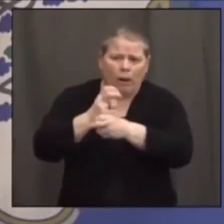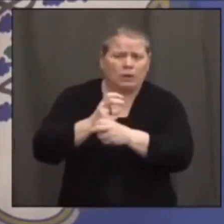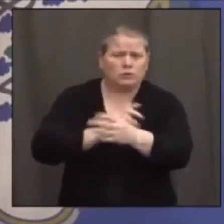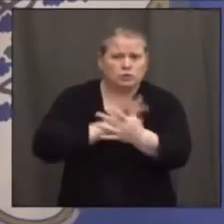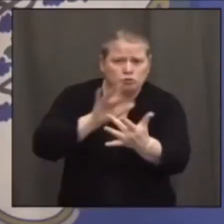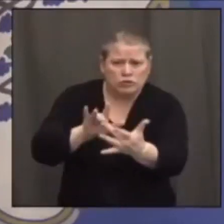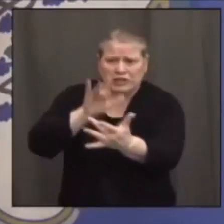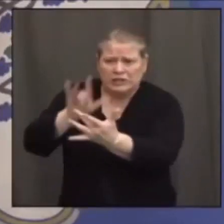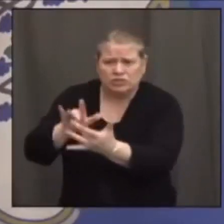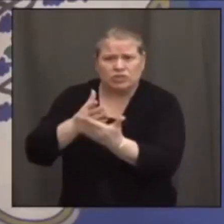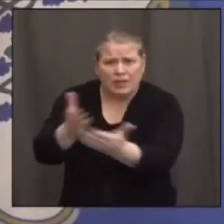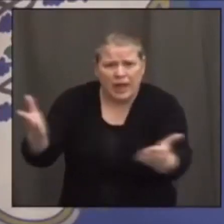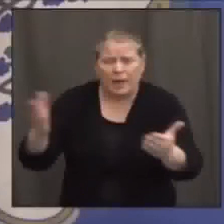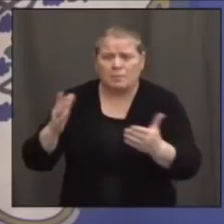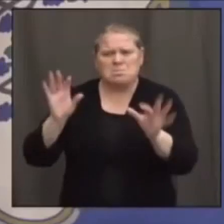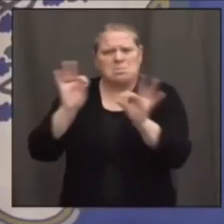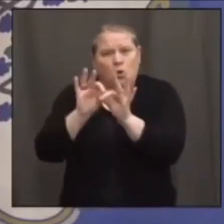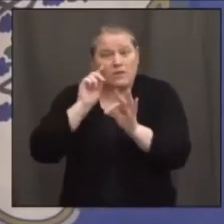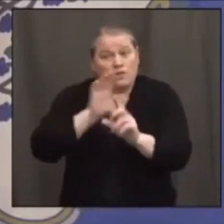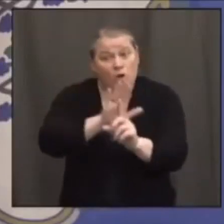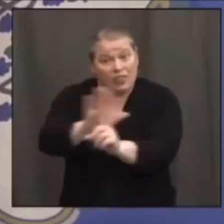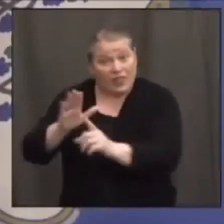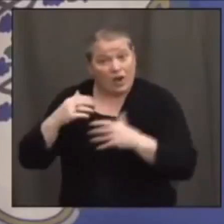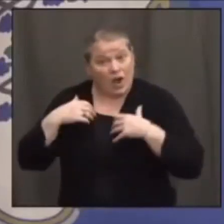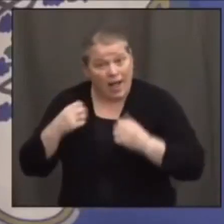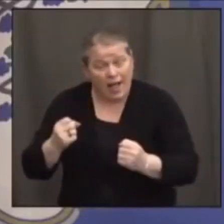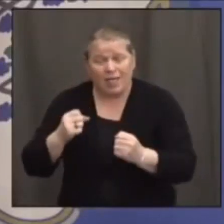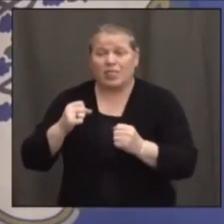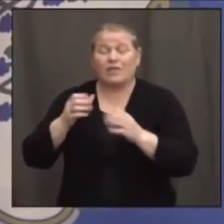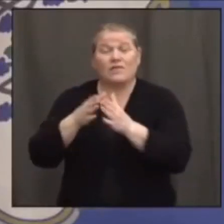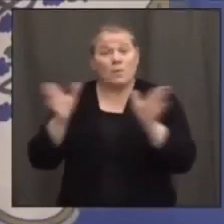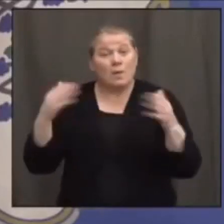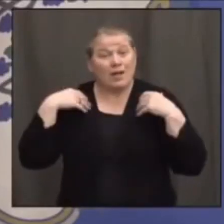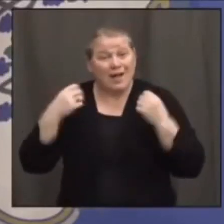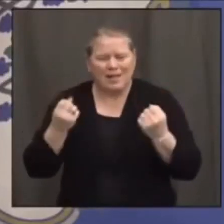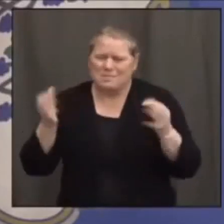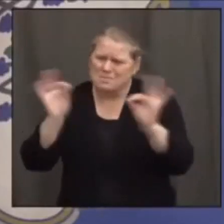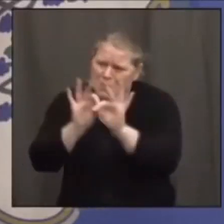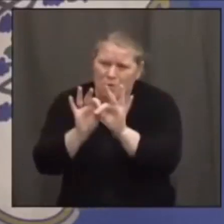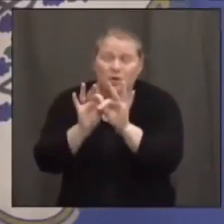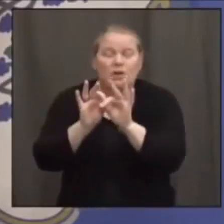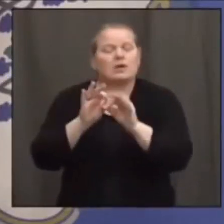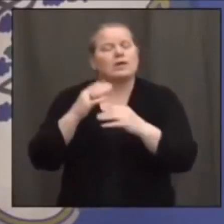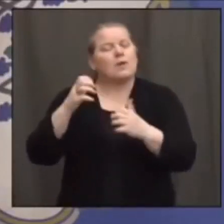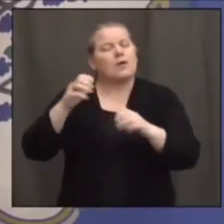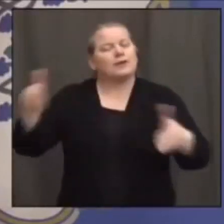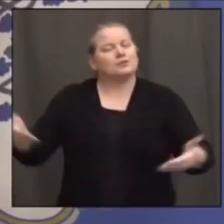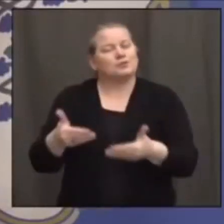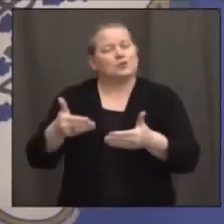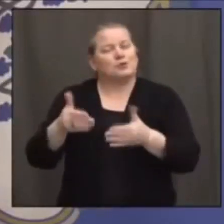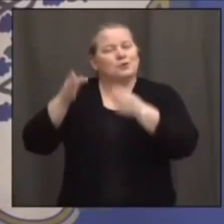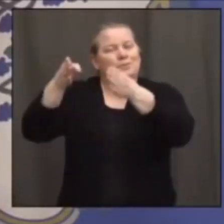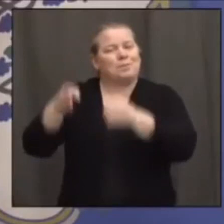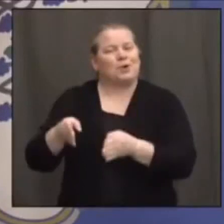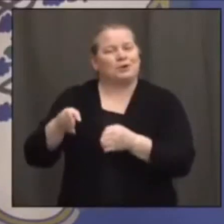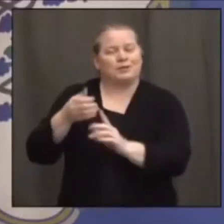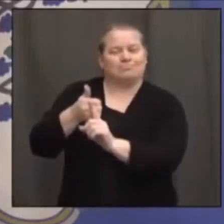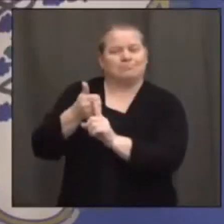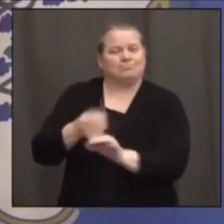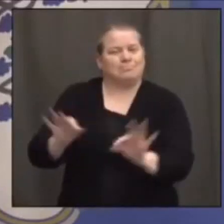how important that is for public health. And I'd like to introduce to you Kurt Barwis. He runs Bristol